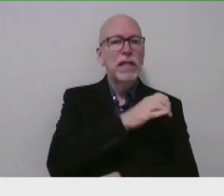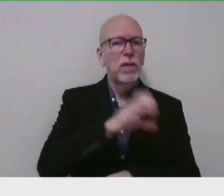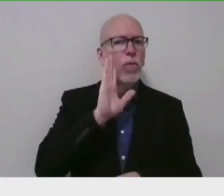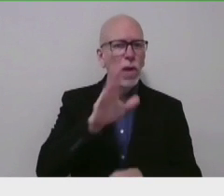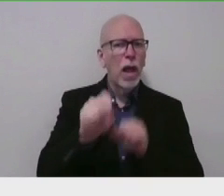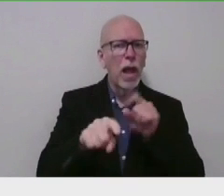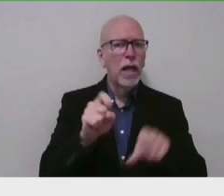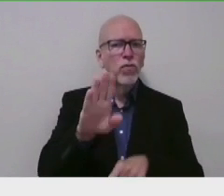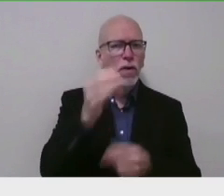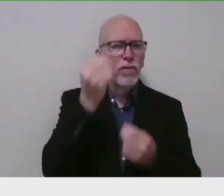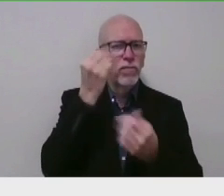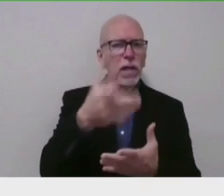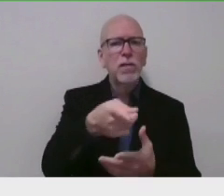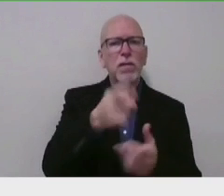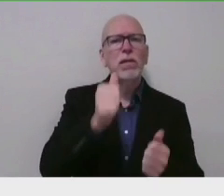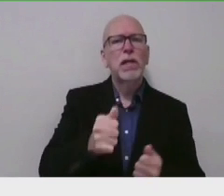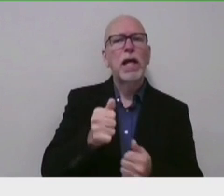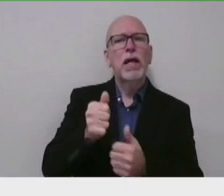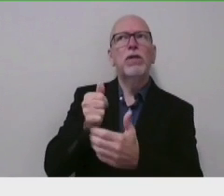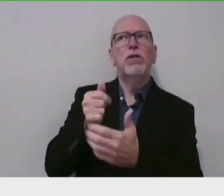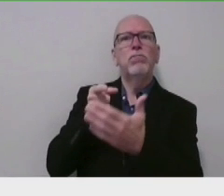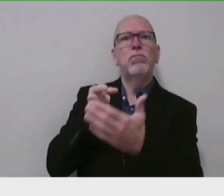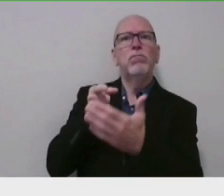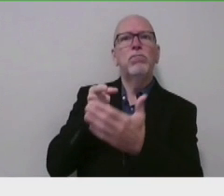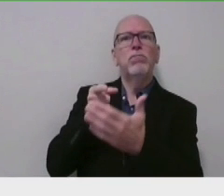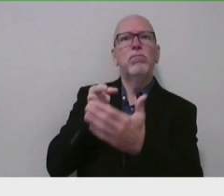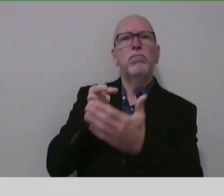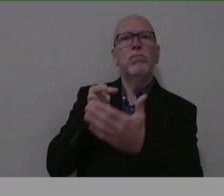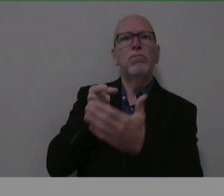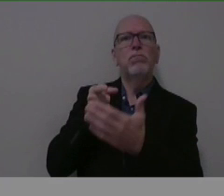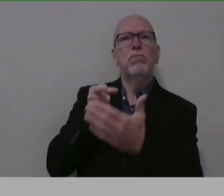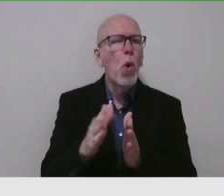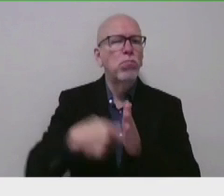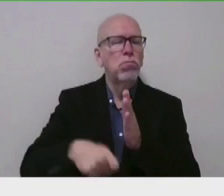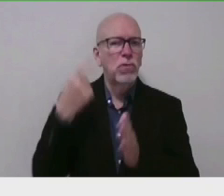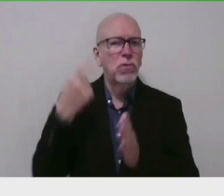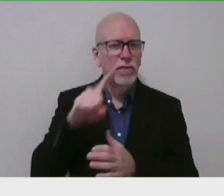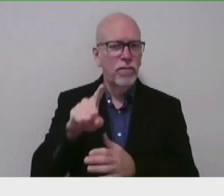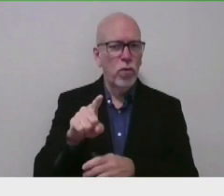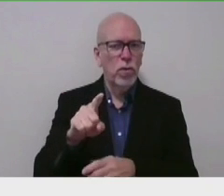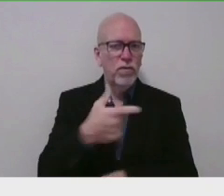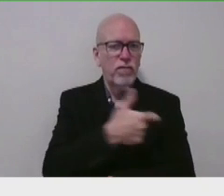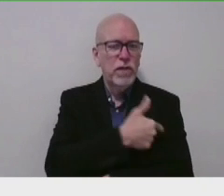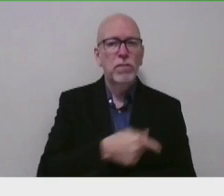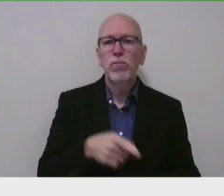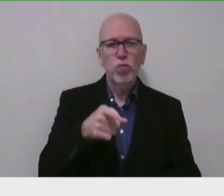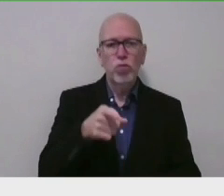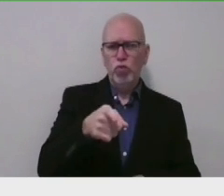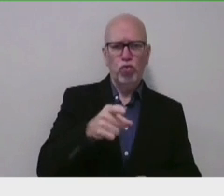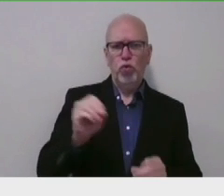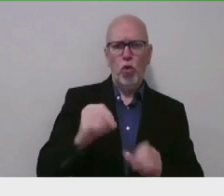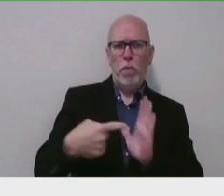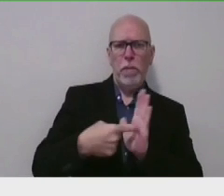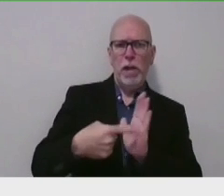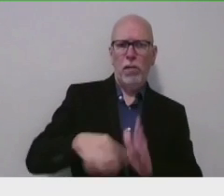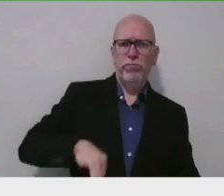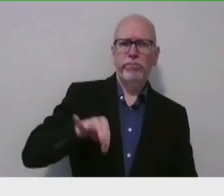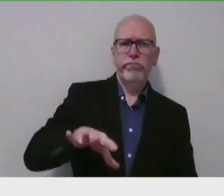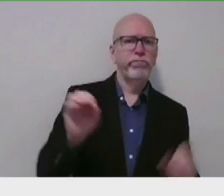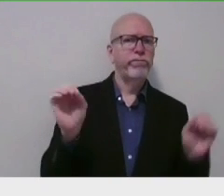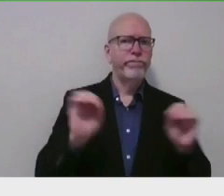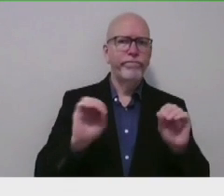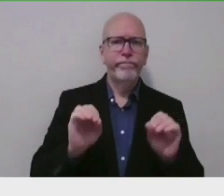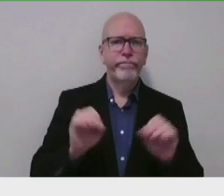so that they can charge your insurance company a small fee. You will not be billed for any remaining costs.